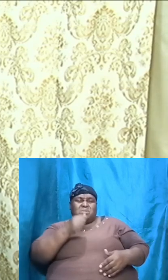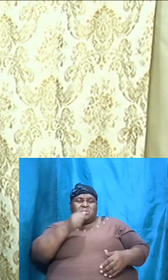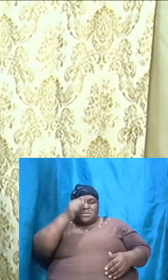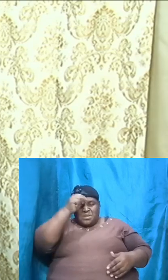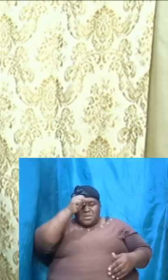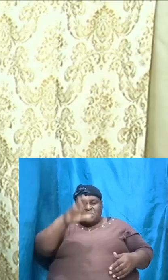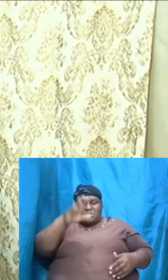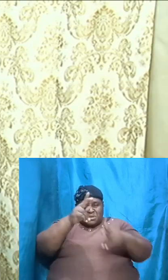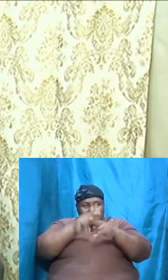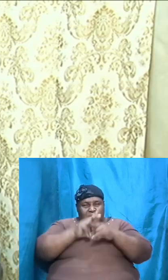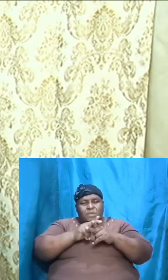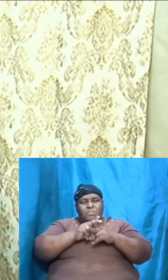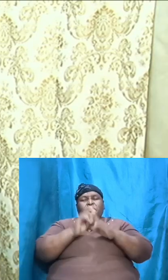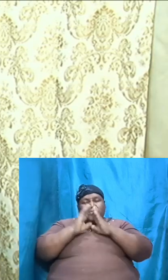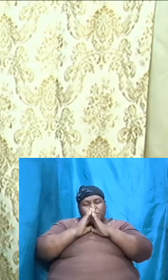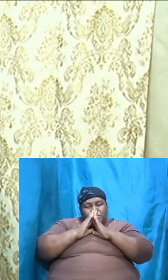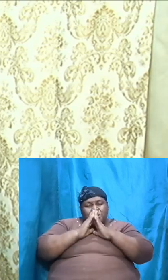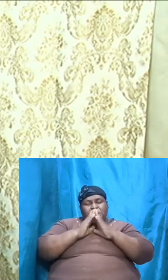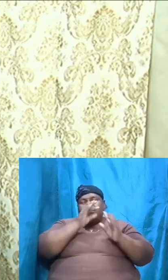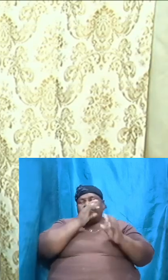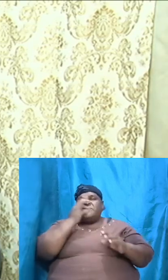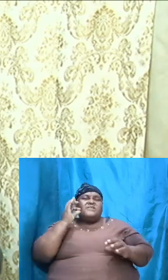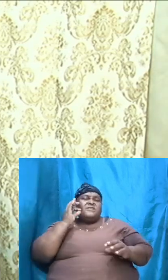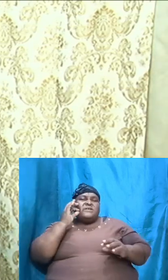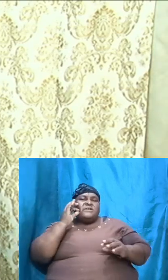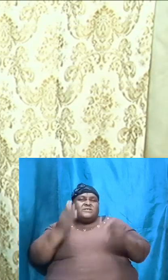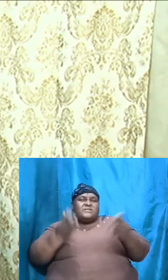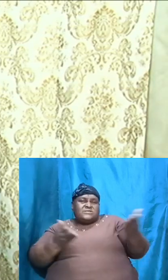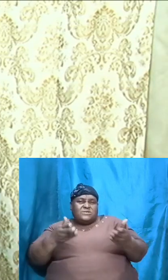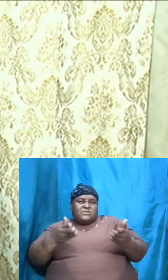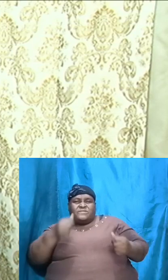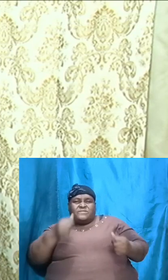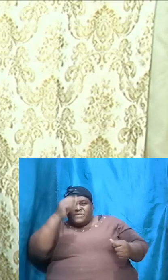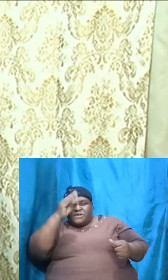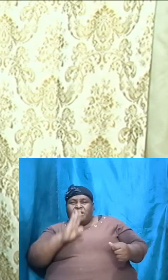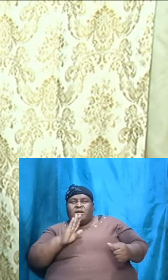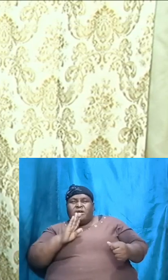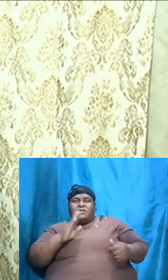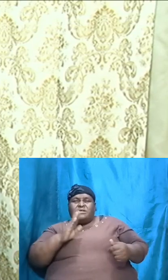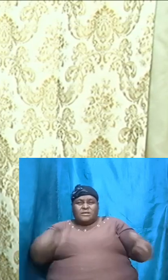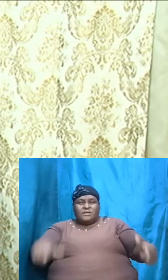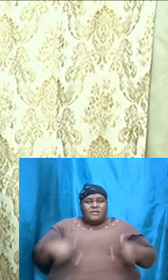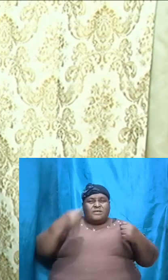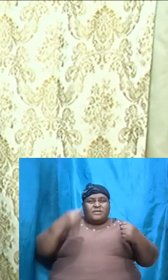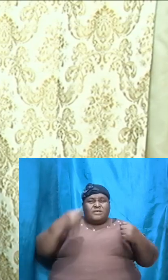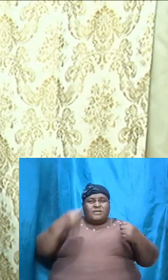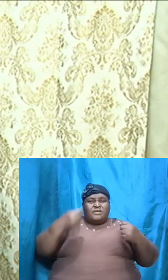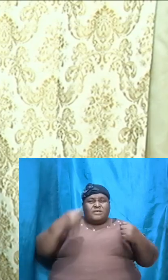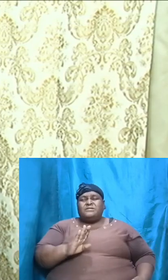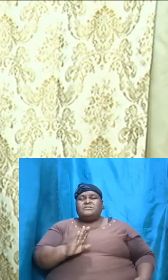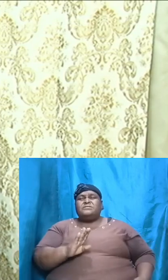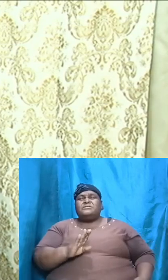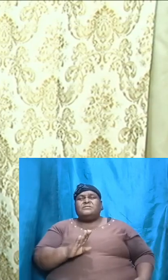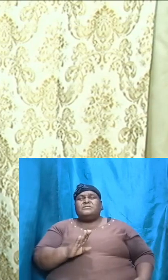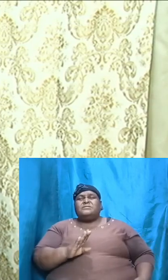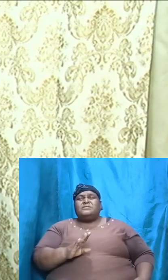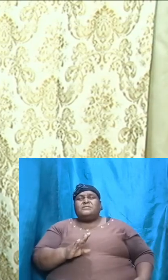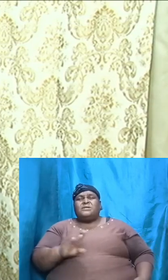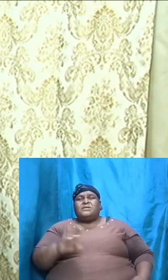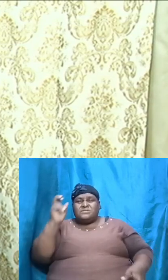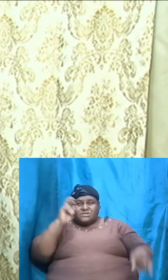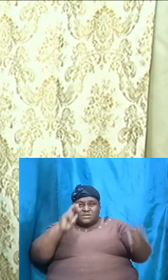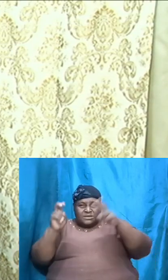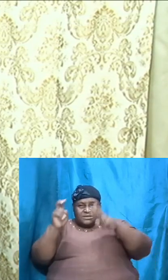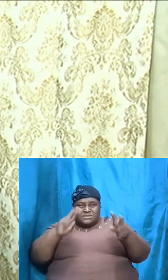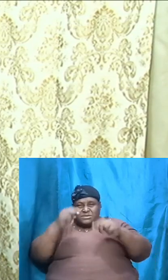on praying, man keep on serving the Lord. When their encouragement to us is always uplifting and to seek the